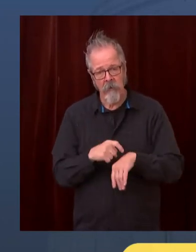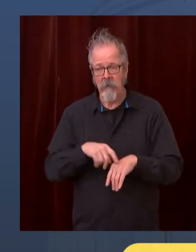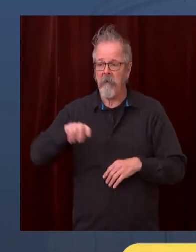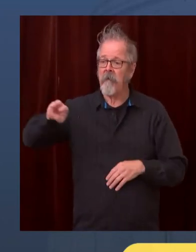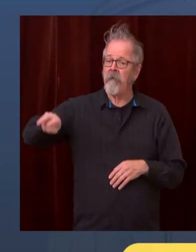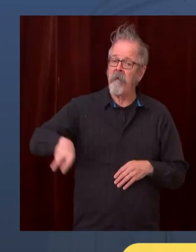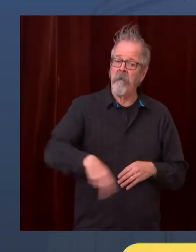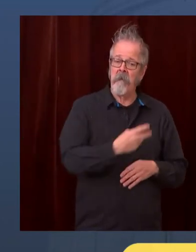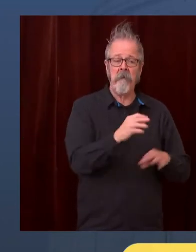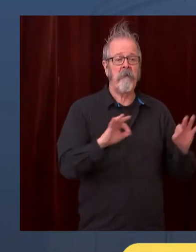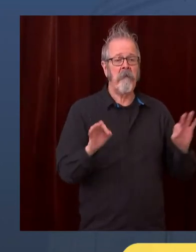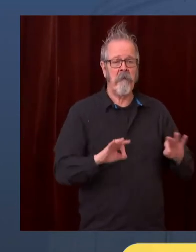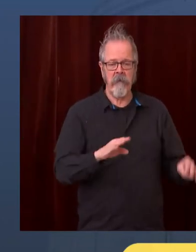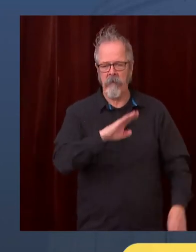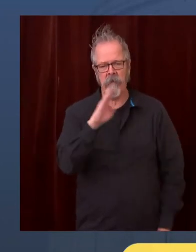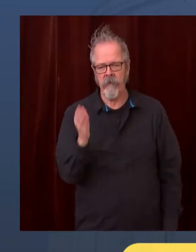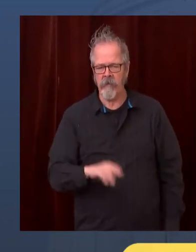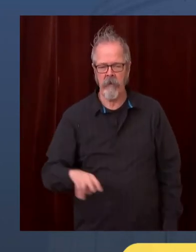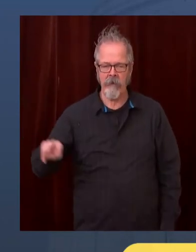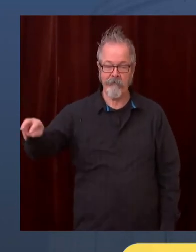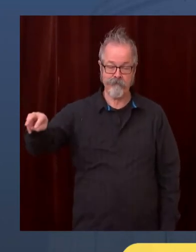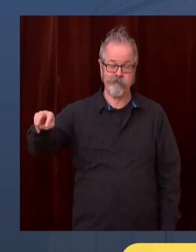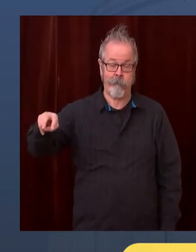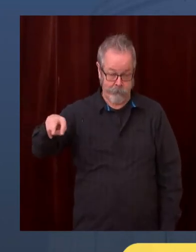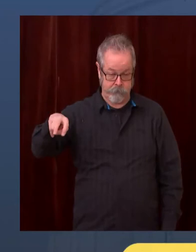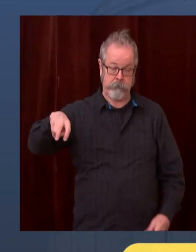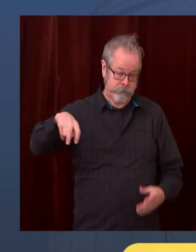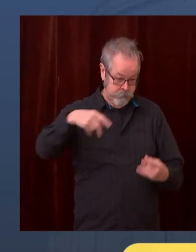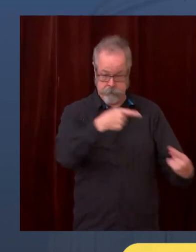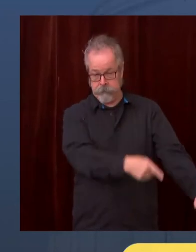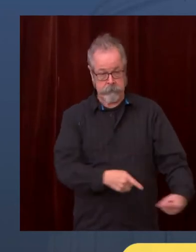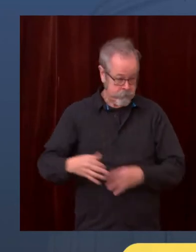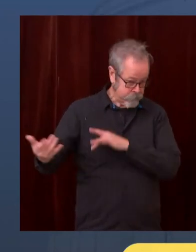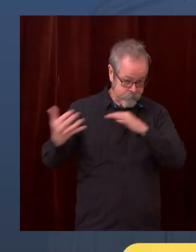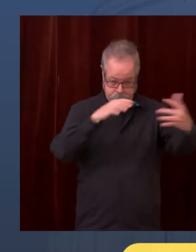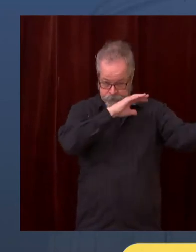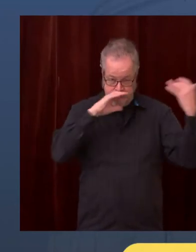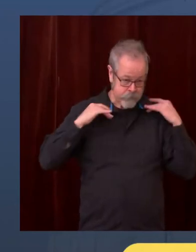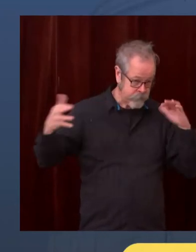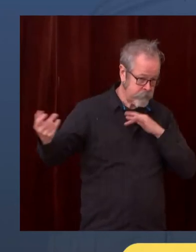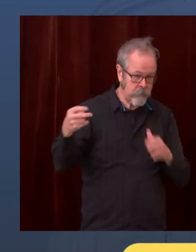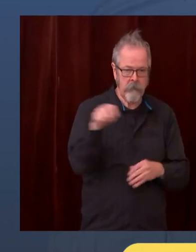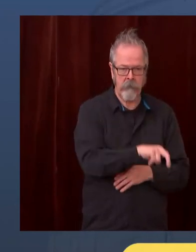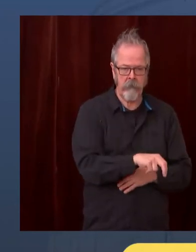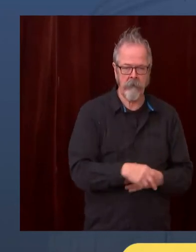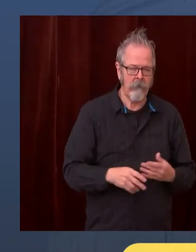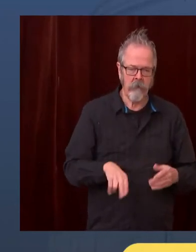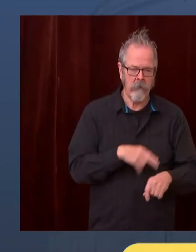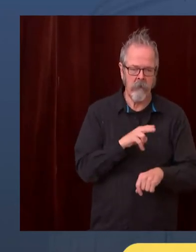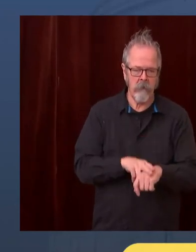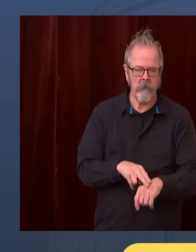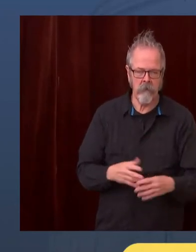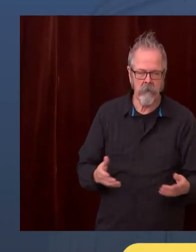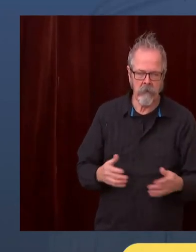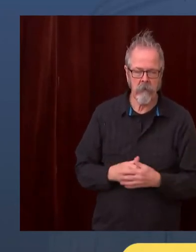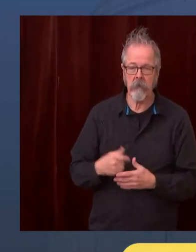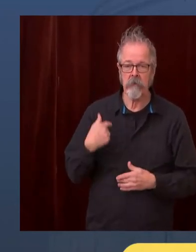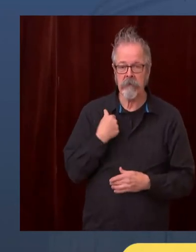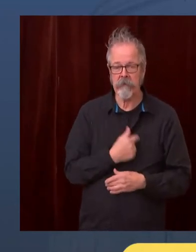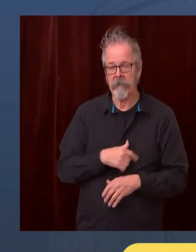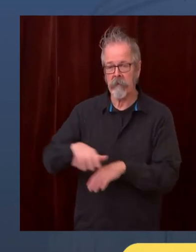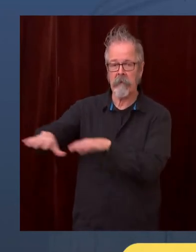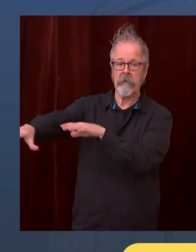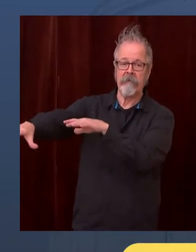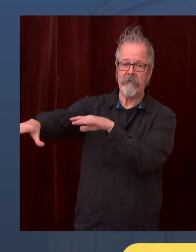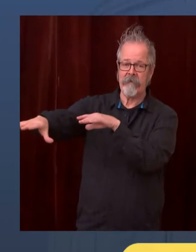for me has been very difficult. A lot of tears that have been shed. There is never a good time to transition. A lot of